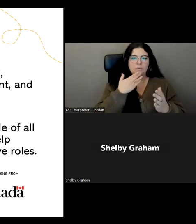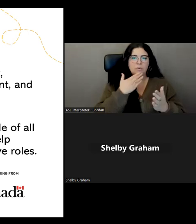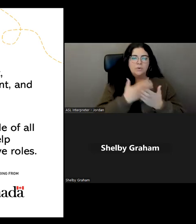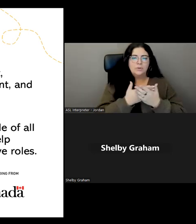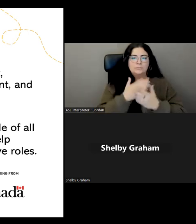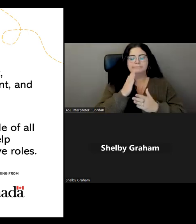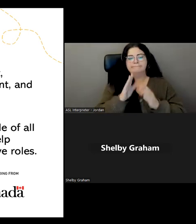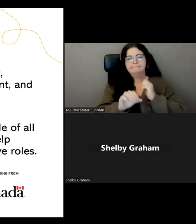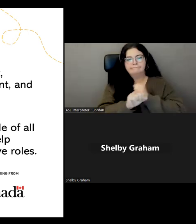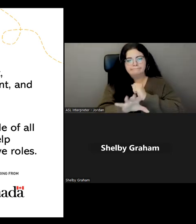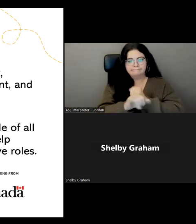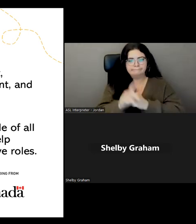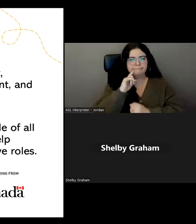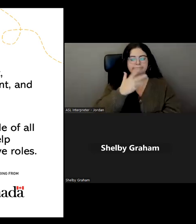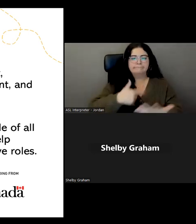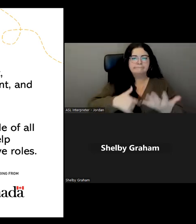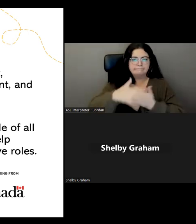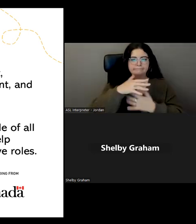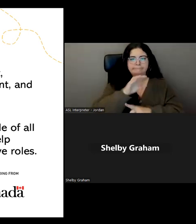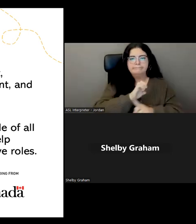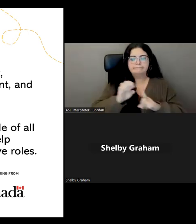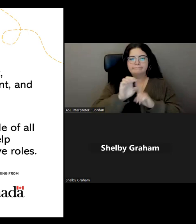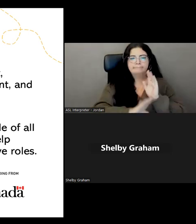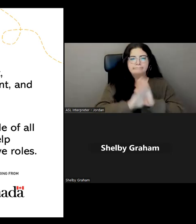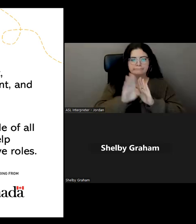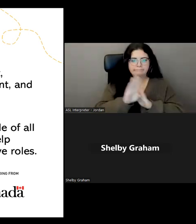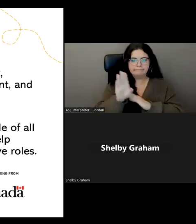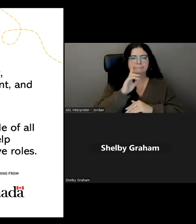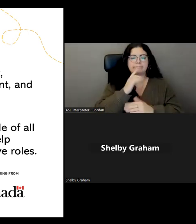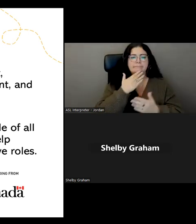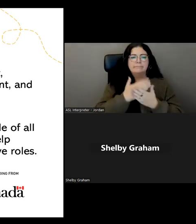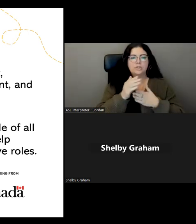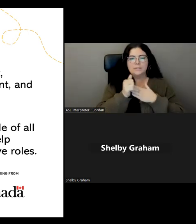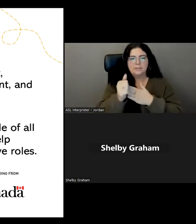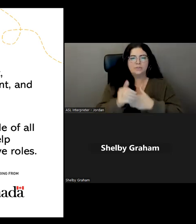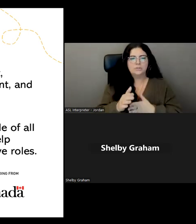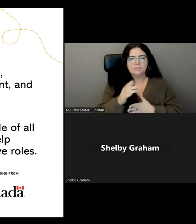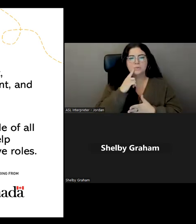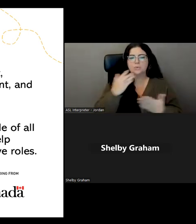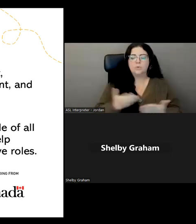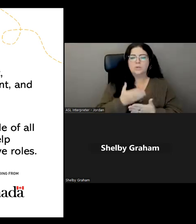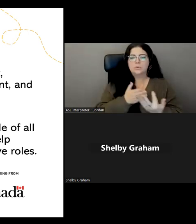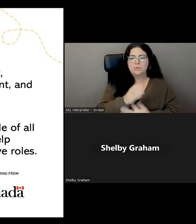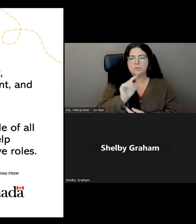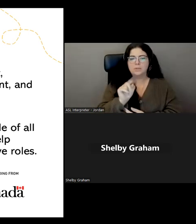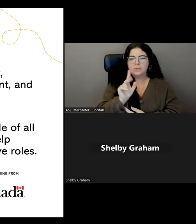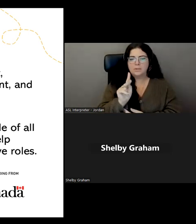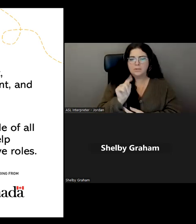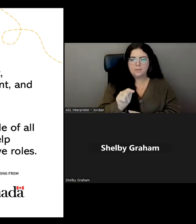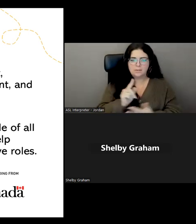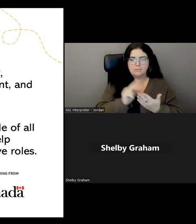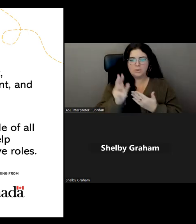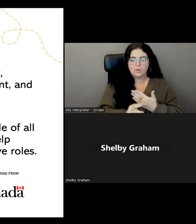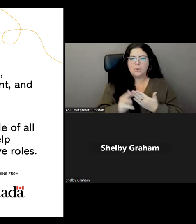shaping public policies. So through TechnoTutors, we're giving people of all walks of life the tools to be engaged, to stay